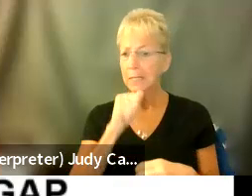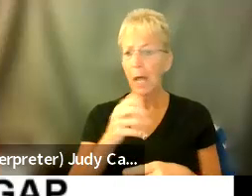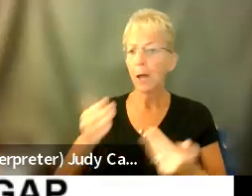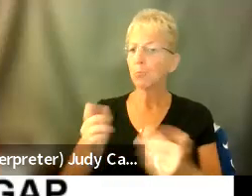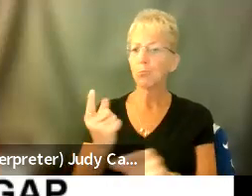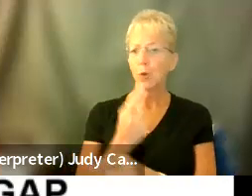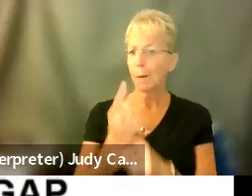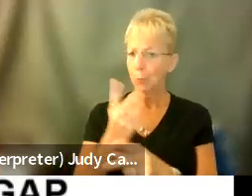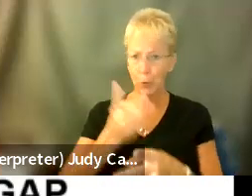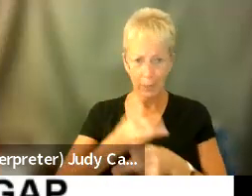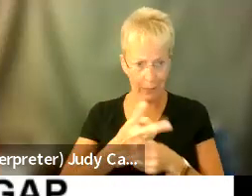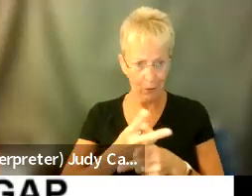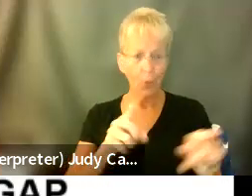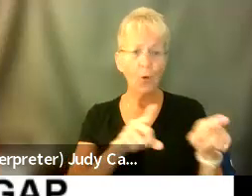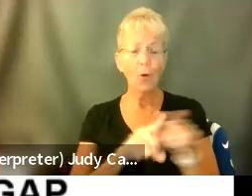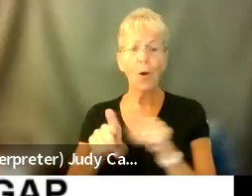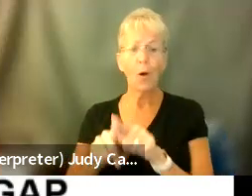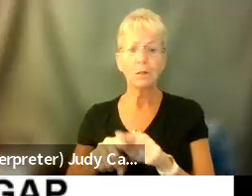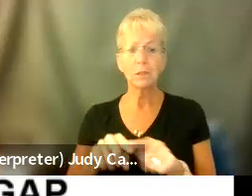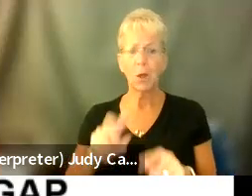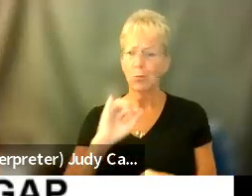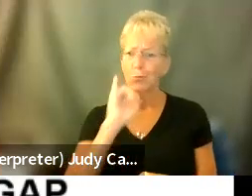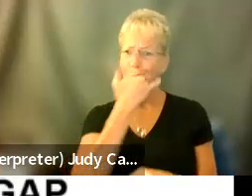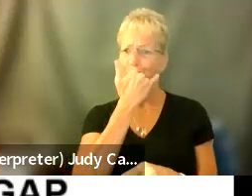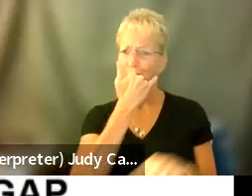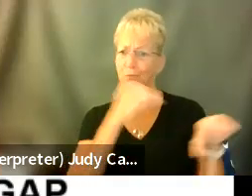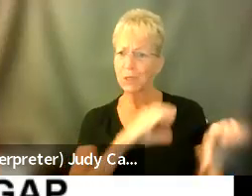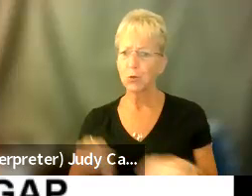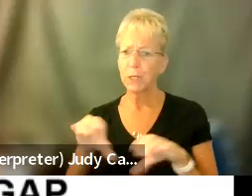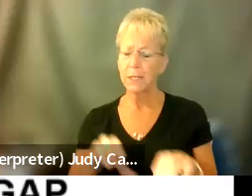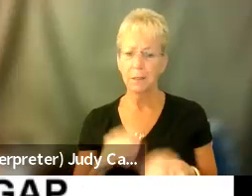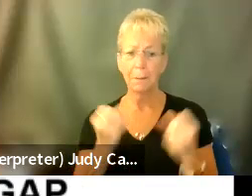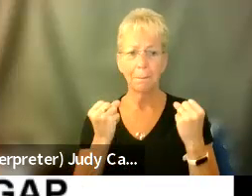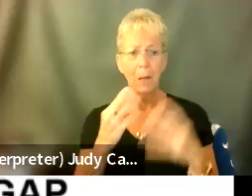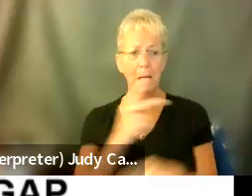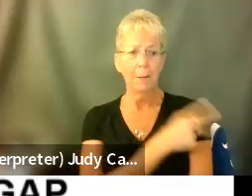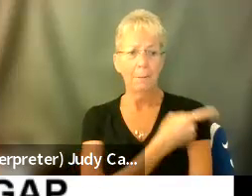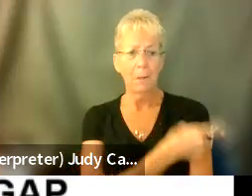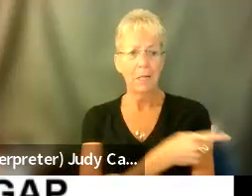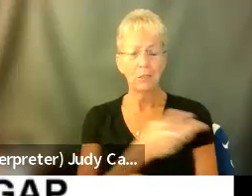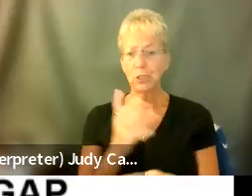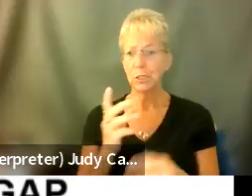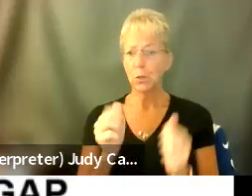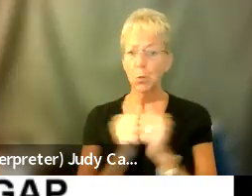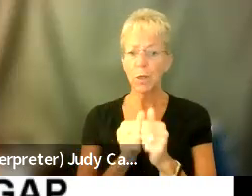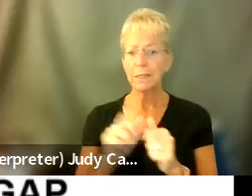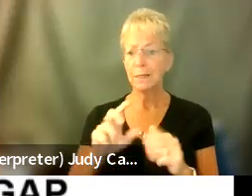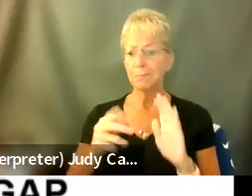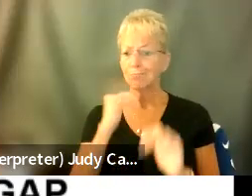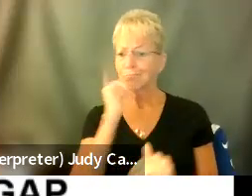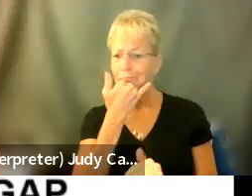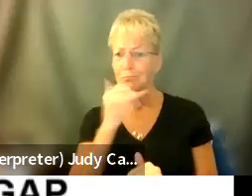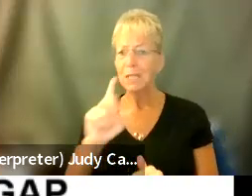care, but also you're getting mistreated because a lot of patients, um, and having been misdiagnosed